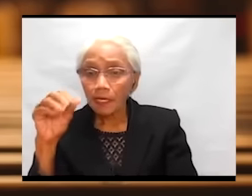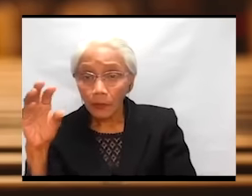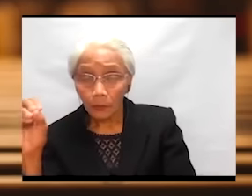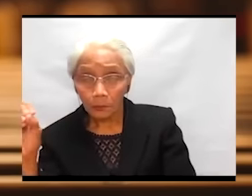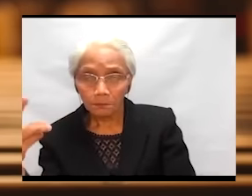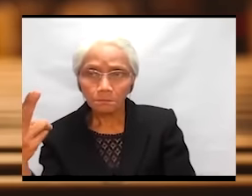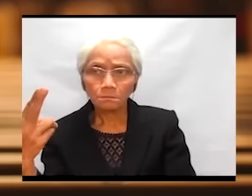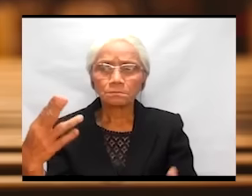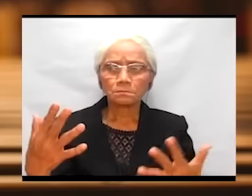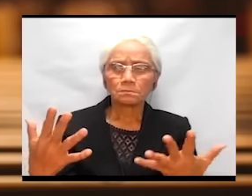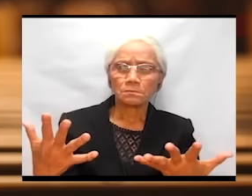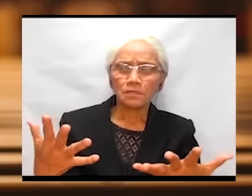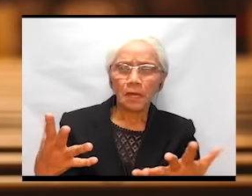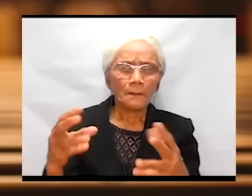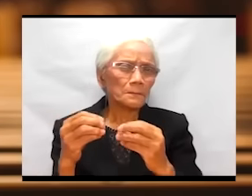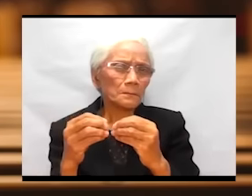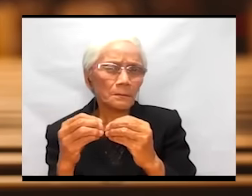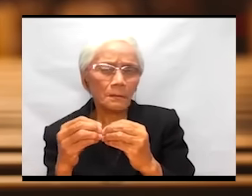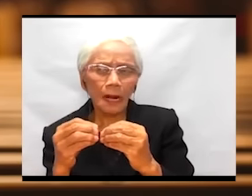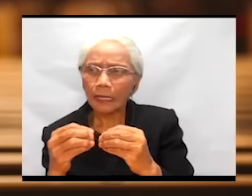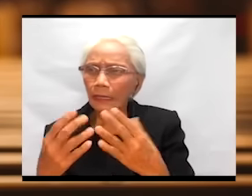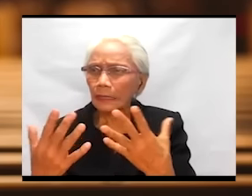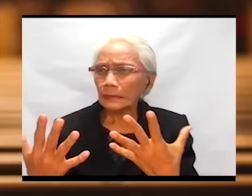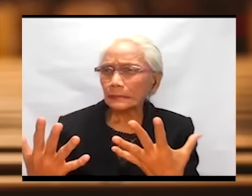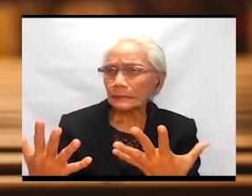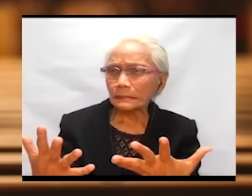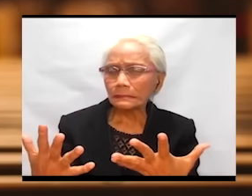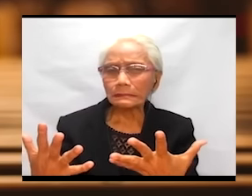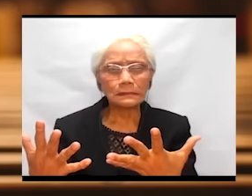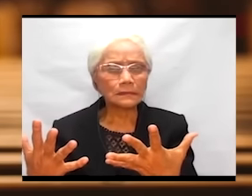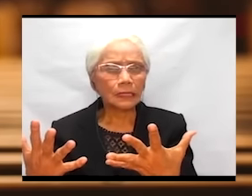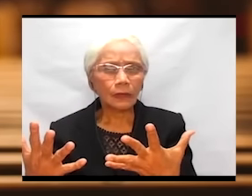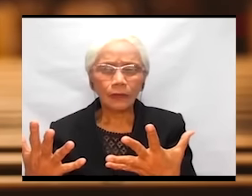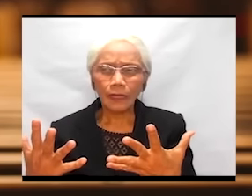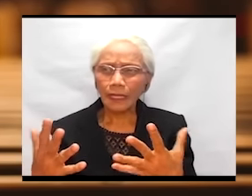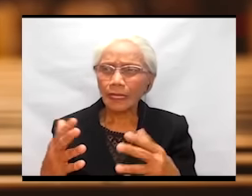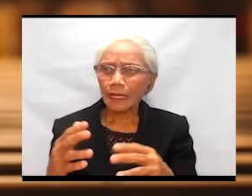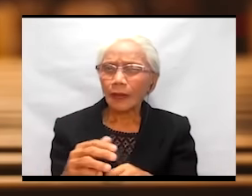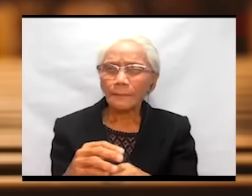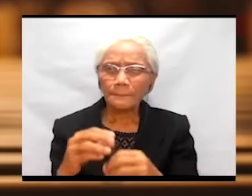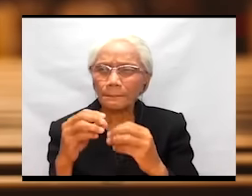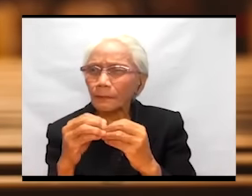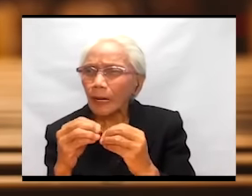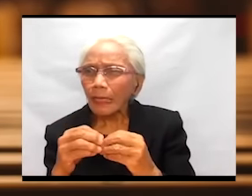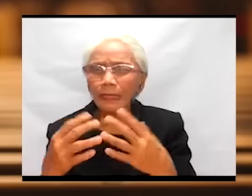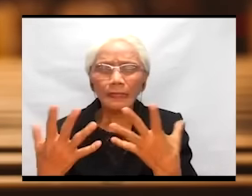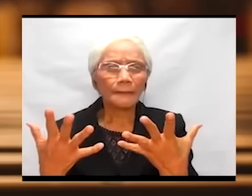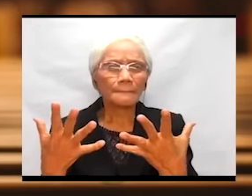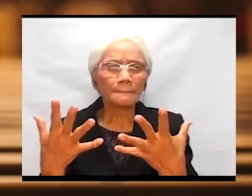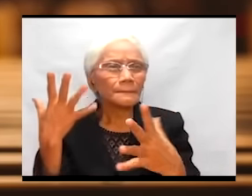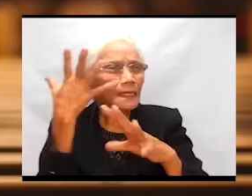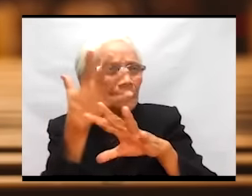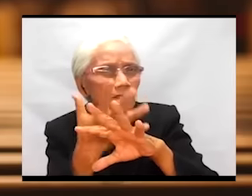Lalo nang pakiusapan ang paraon para